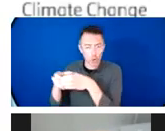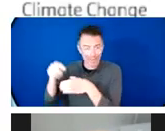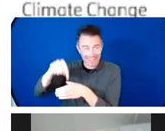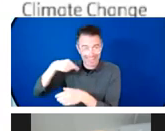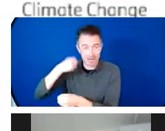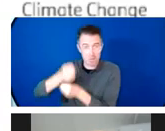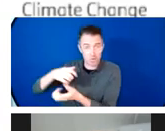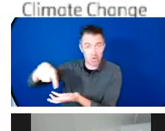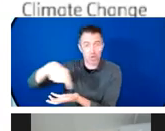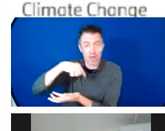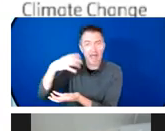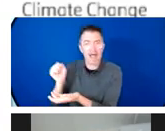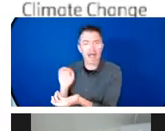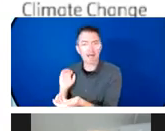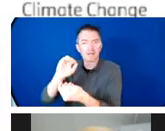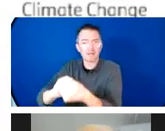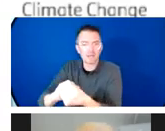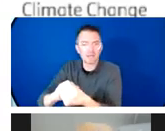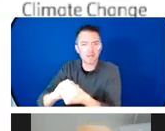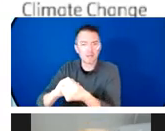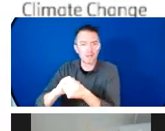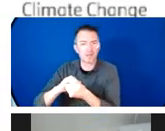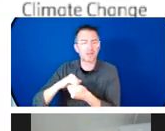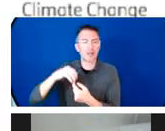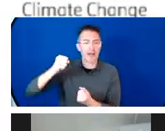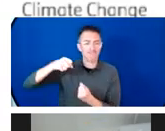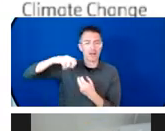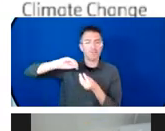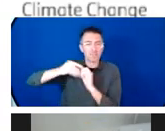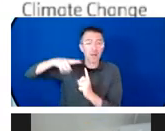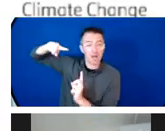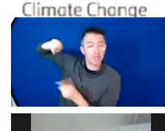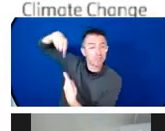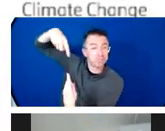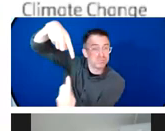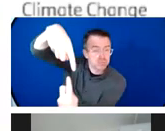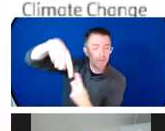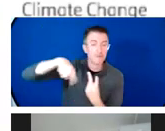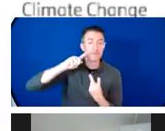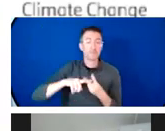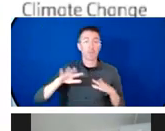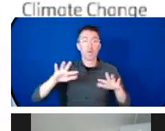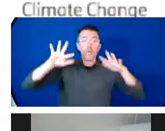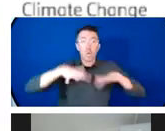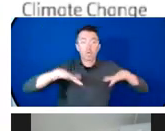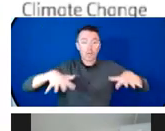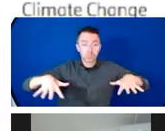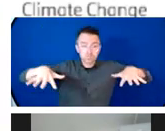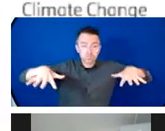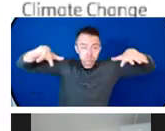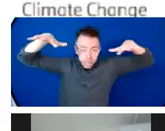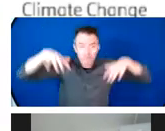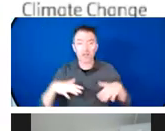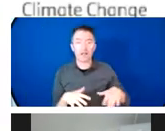water levels, tsunamis, flooding, landslides and volcano eruptions.